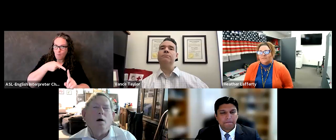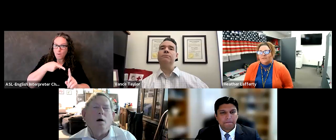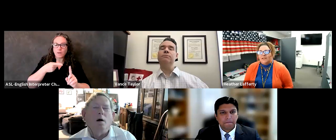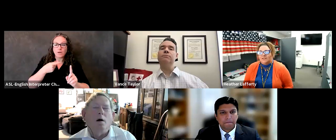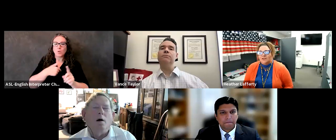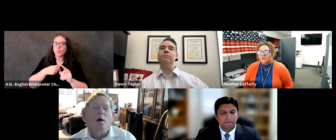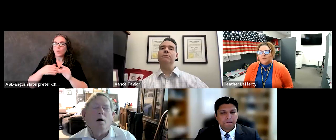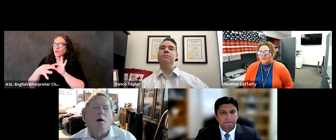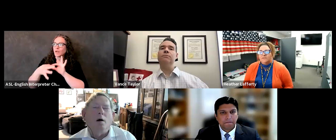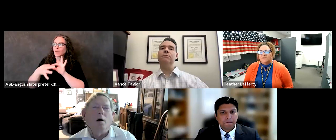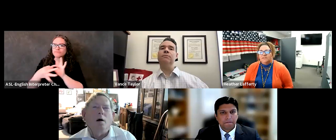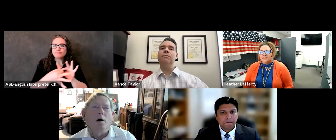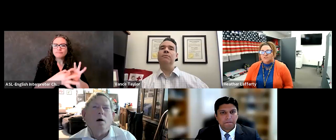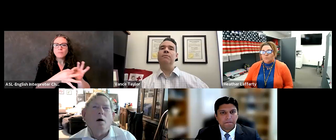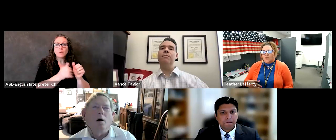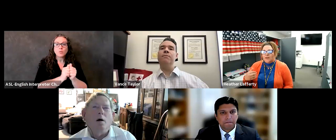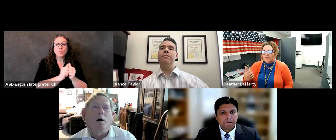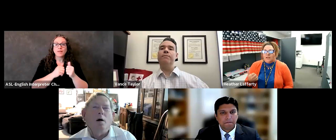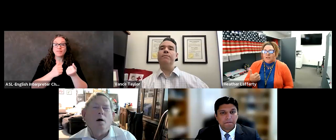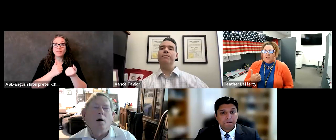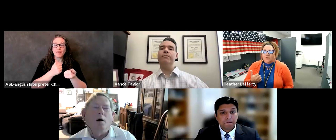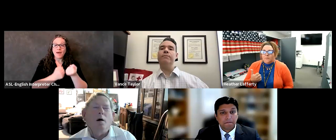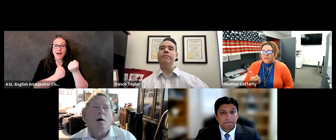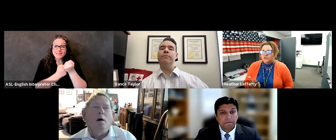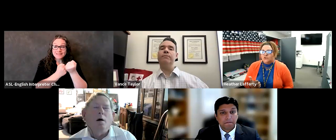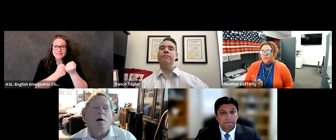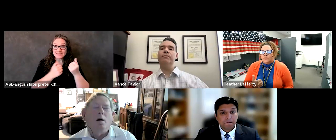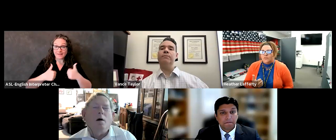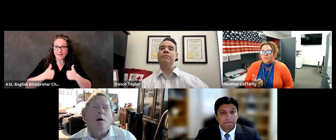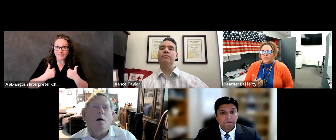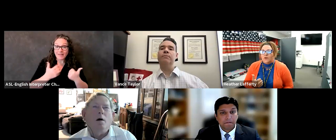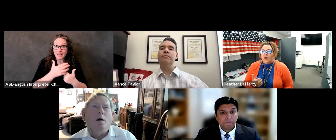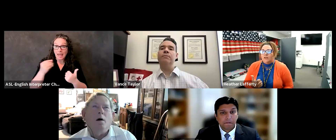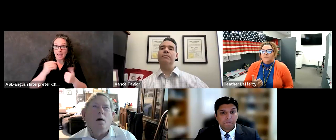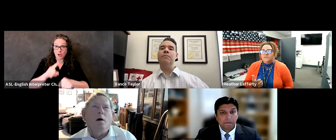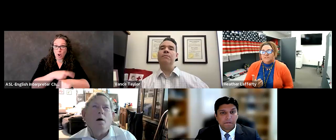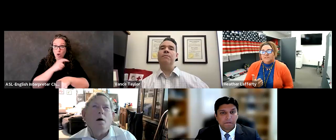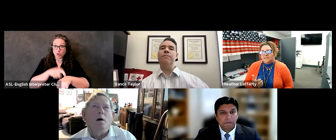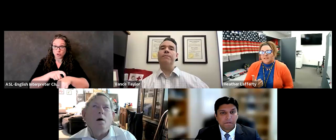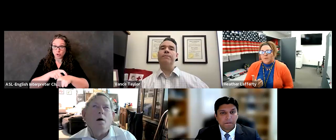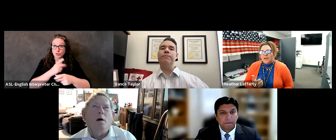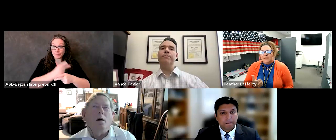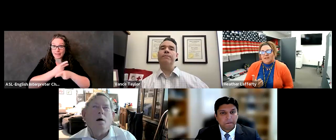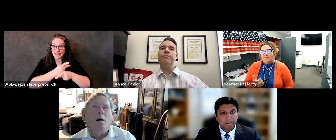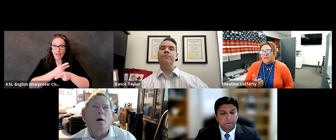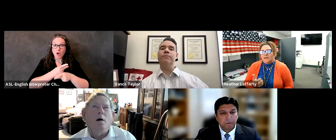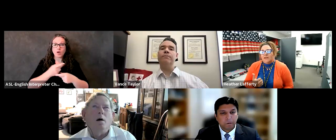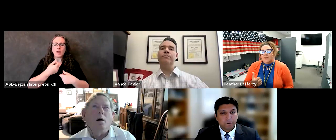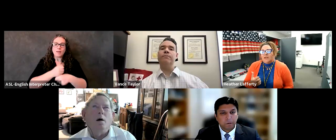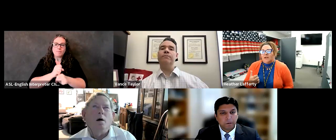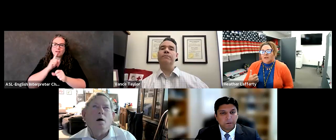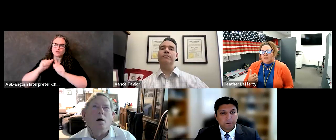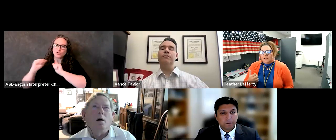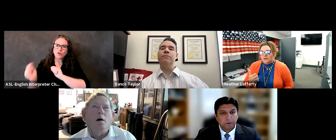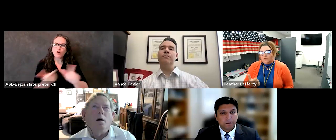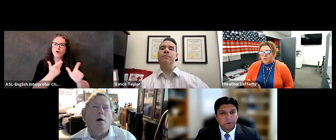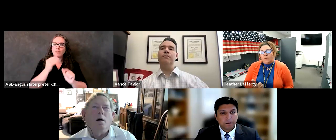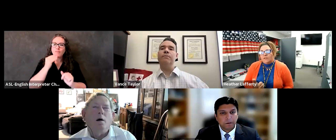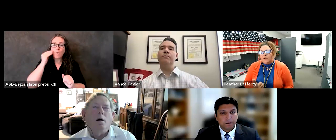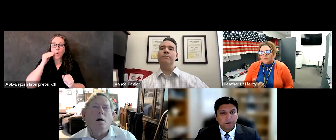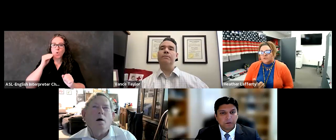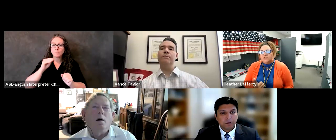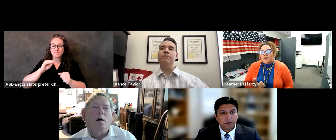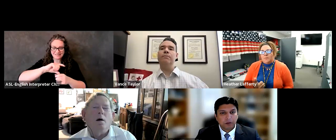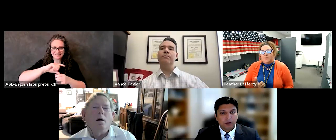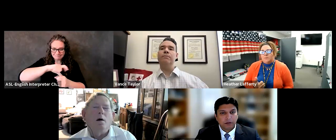assisted living and long-term care facilities to one, you know, make sure all of the facilities in the impacted area, you know,